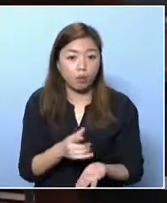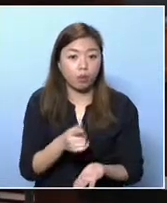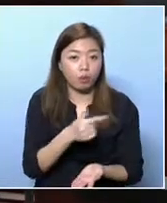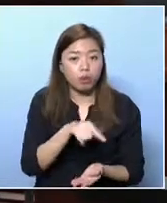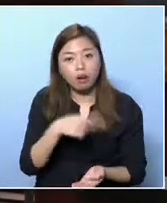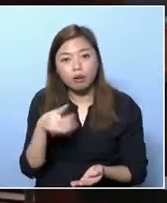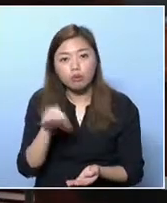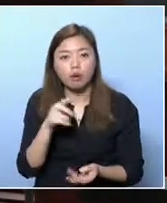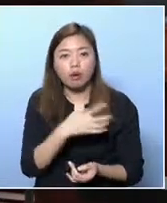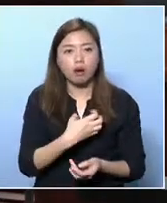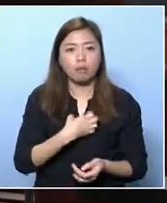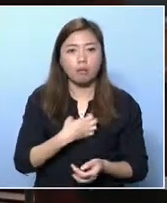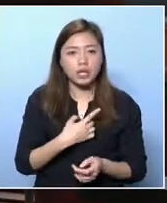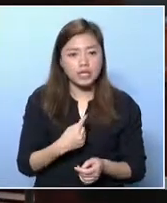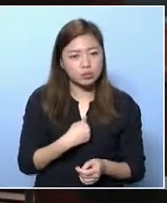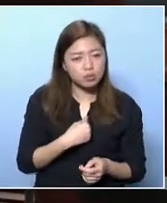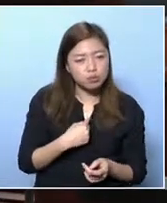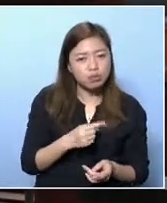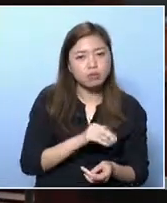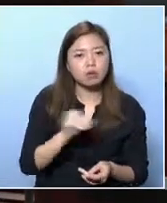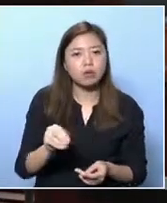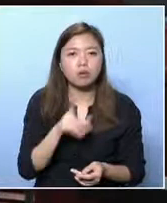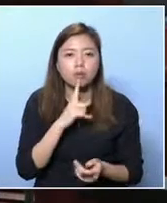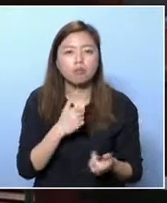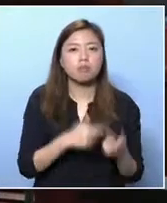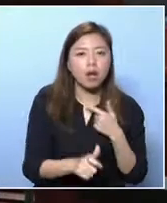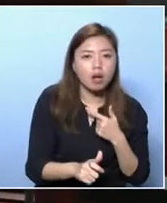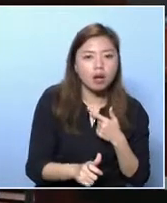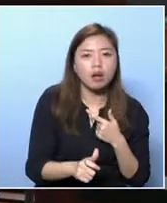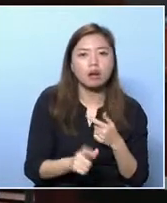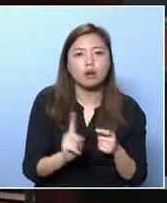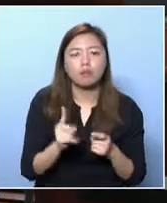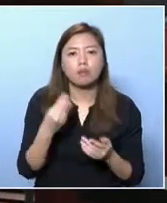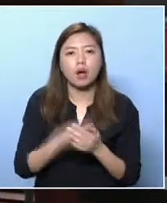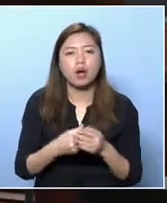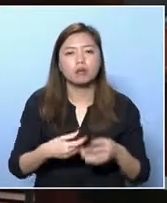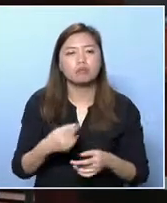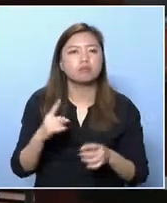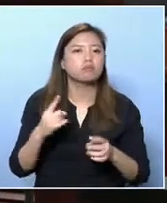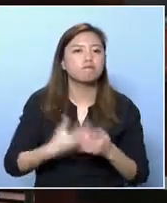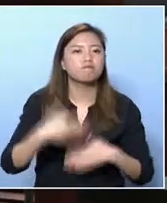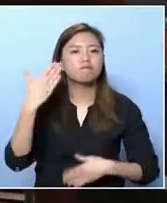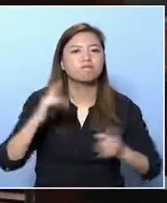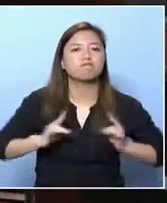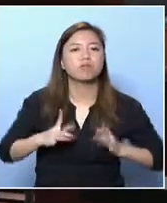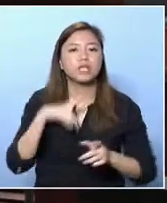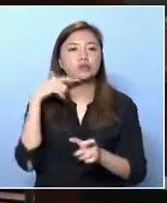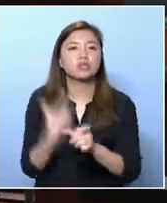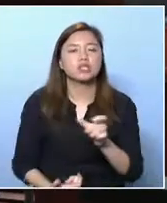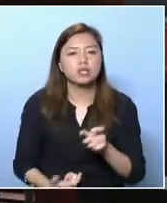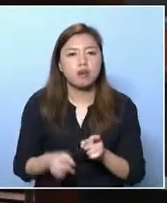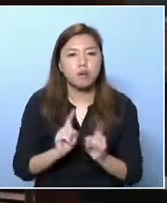So rather use the land for purposes you think are good,